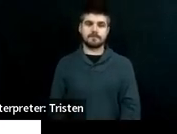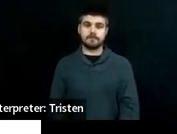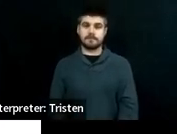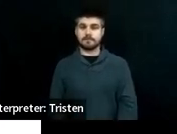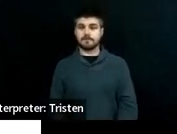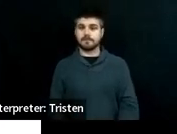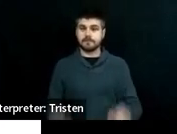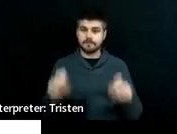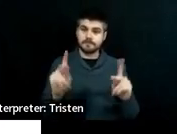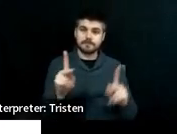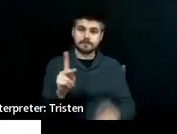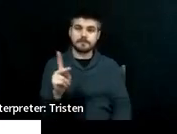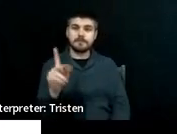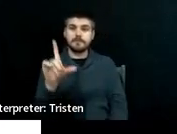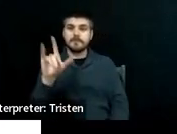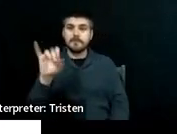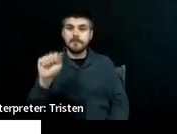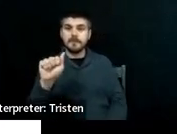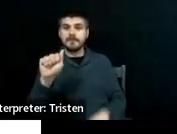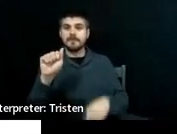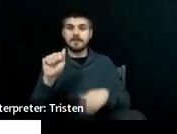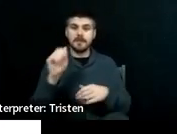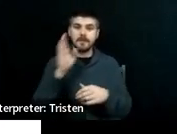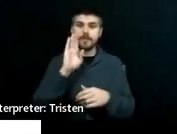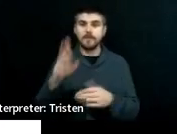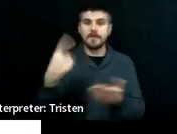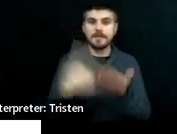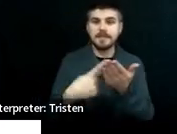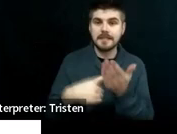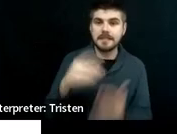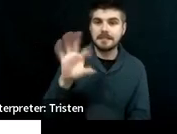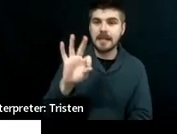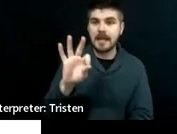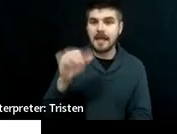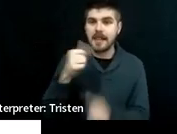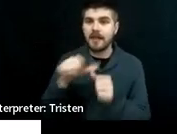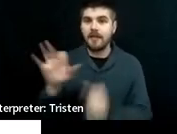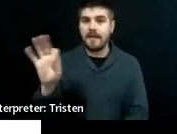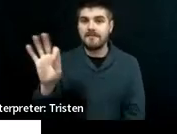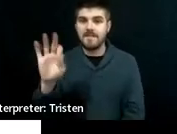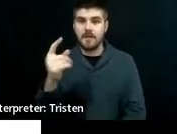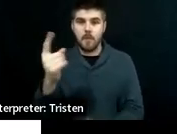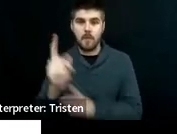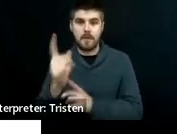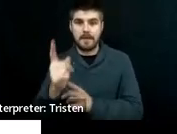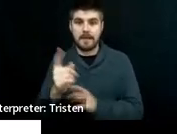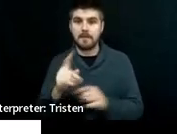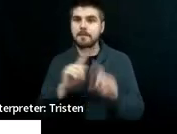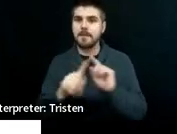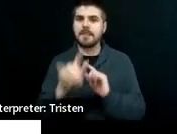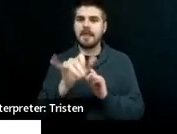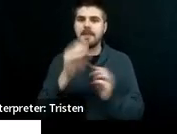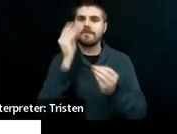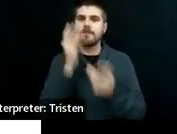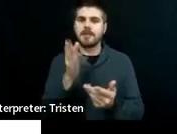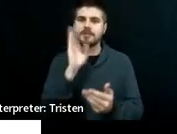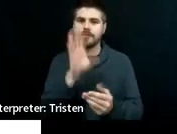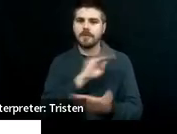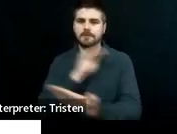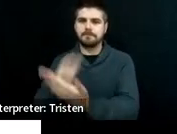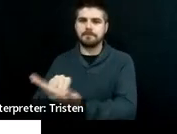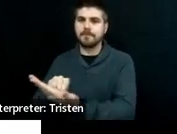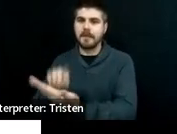All right. So, Lisa, we're going to get to 9F in just a minute, but you would want to put that information in 9F.